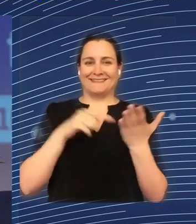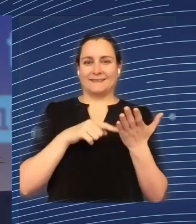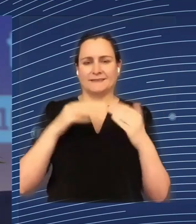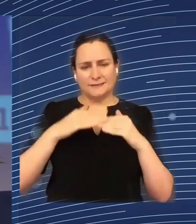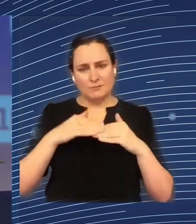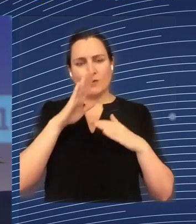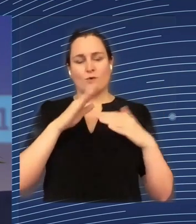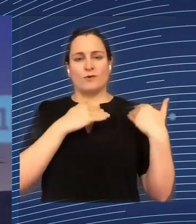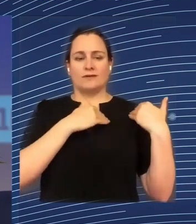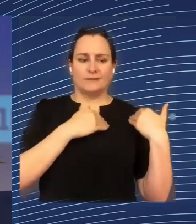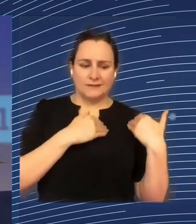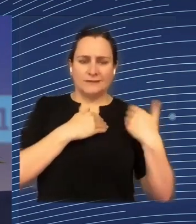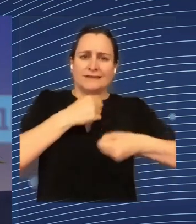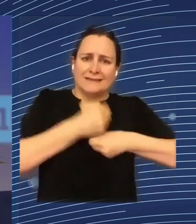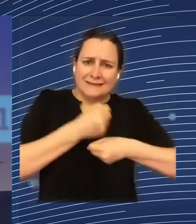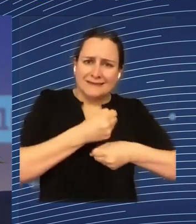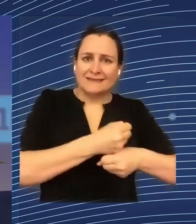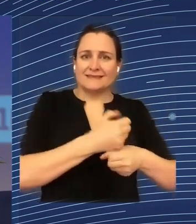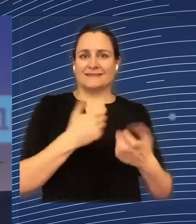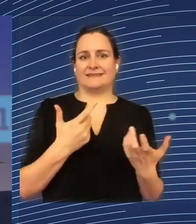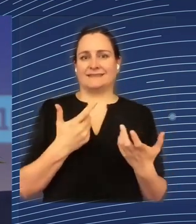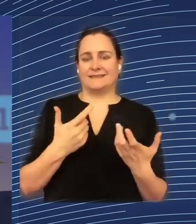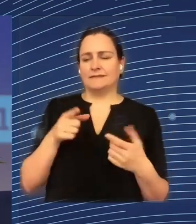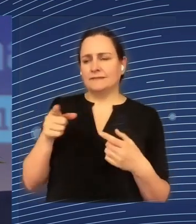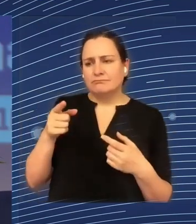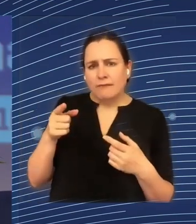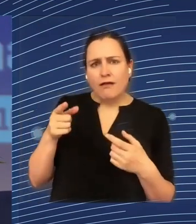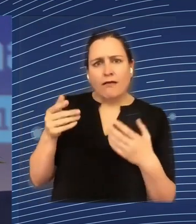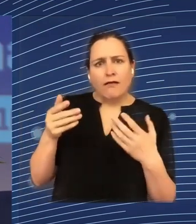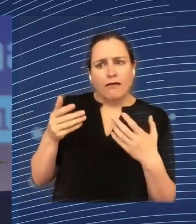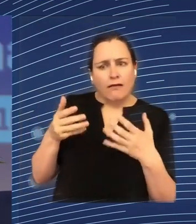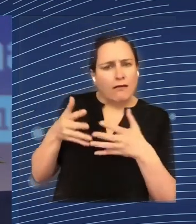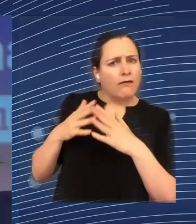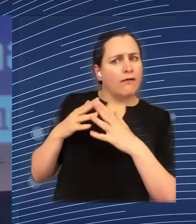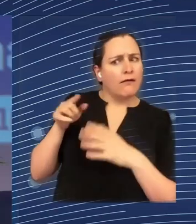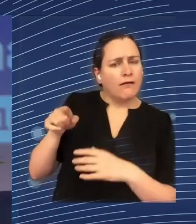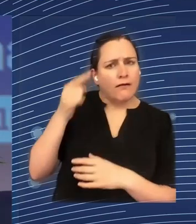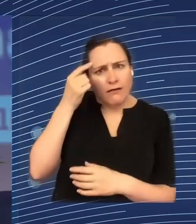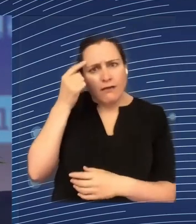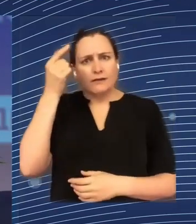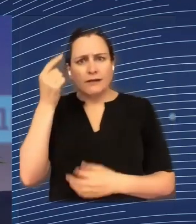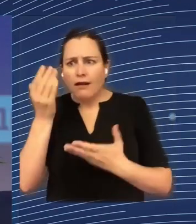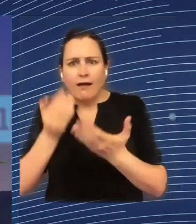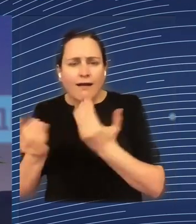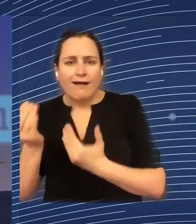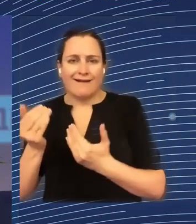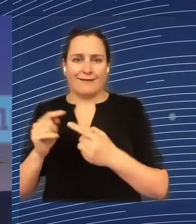is harder to attract new ideas and new beneficiaries. Because the new ones know that there's